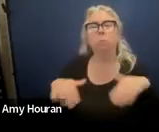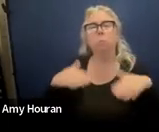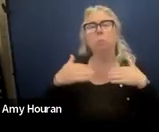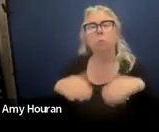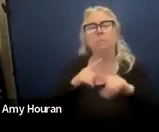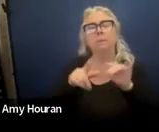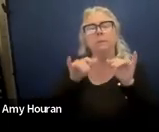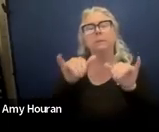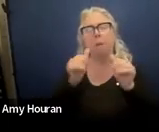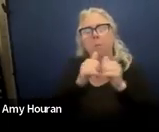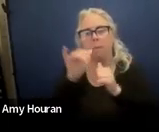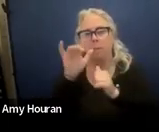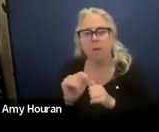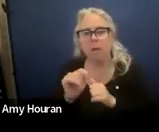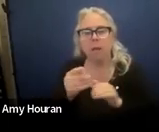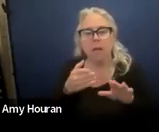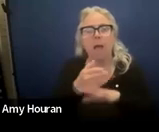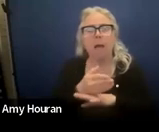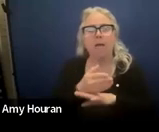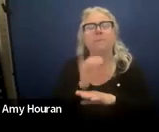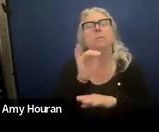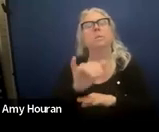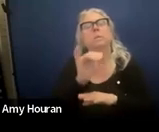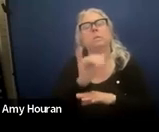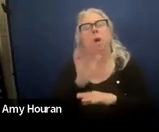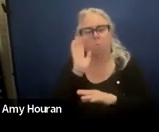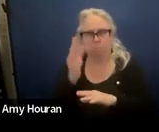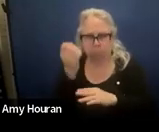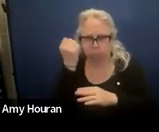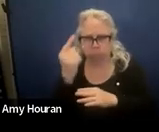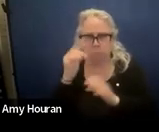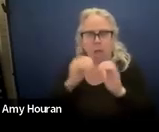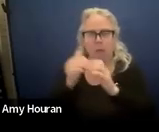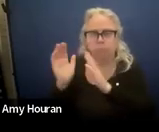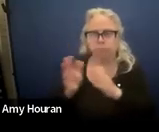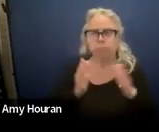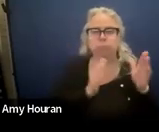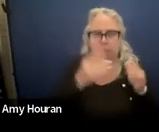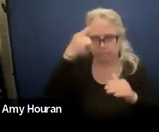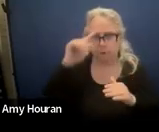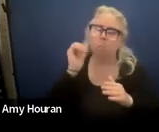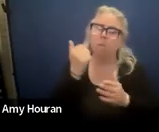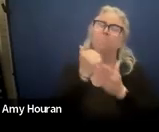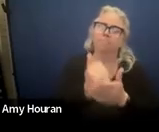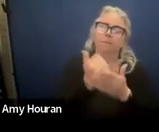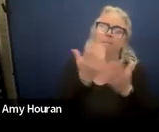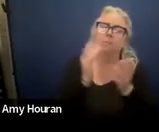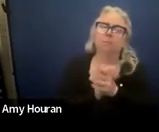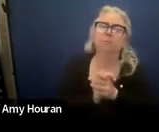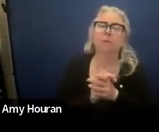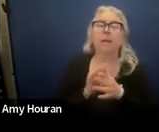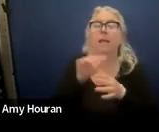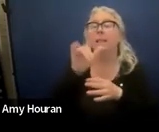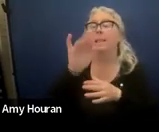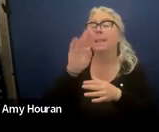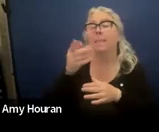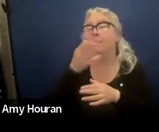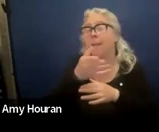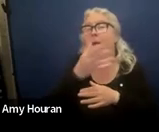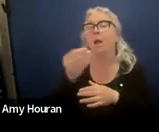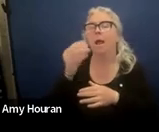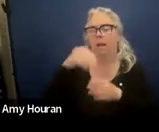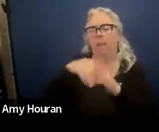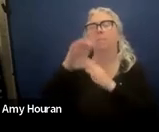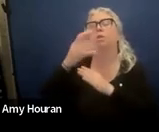with it and once you realize kind of how it's organized and what it's for i find it's super helpful so it's linked here it's linked in the chat that